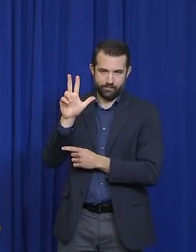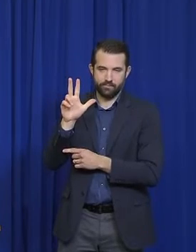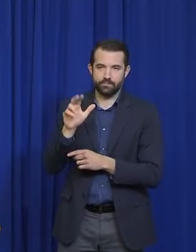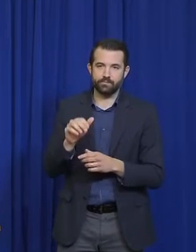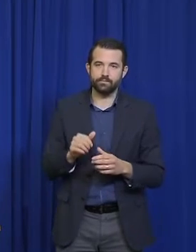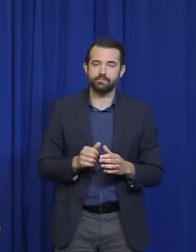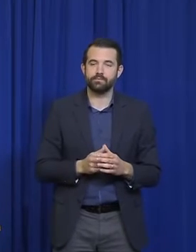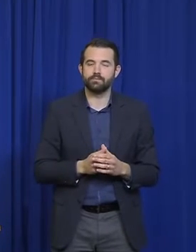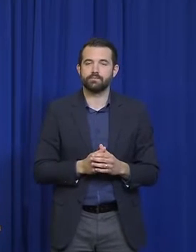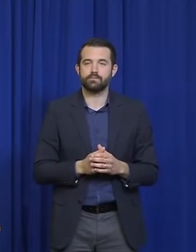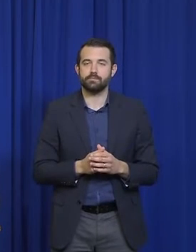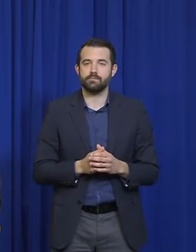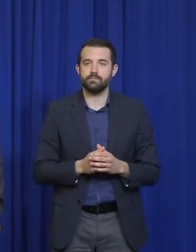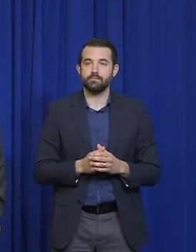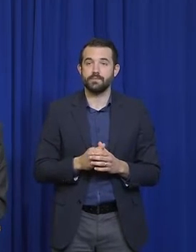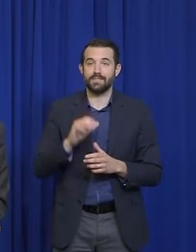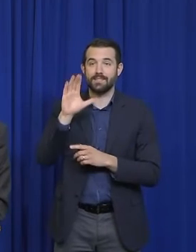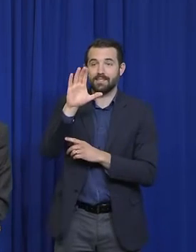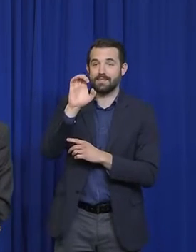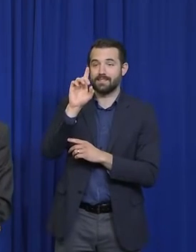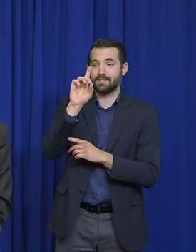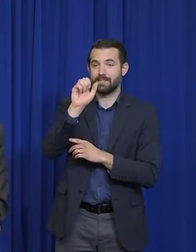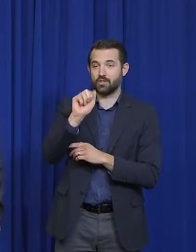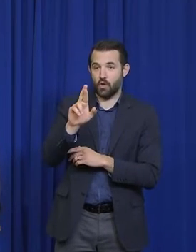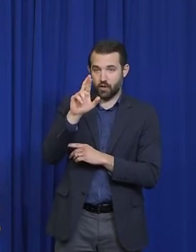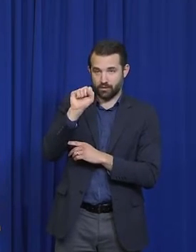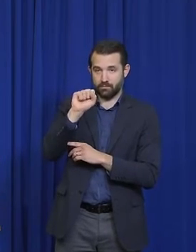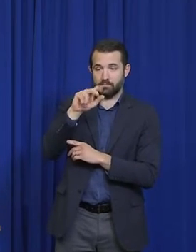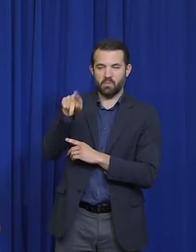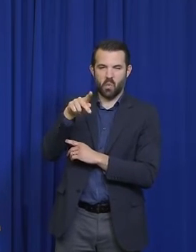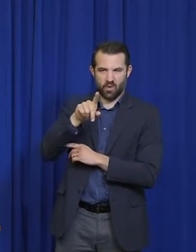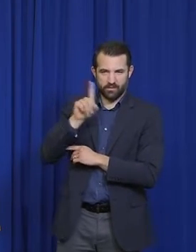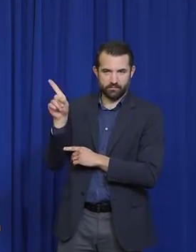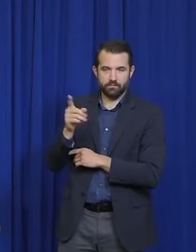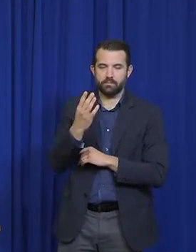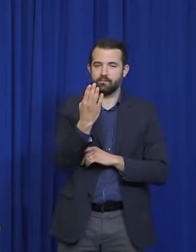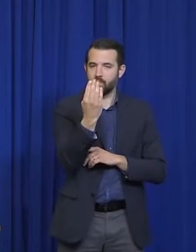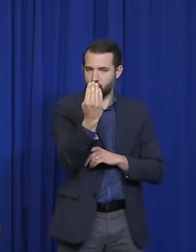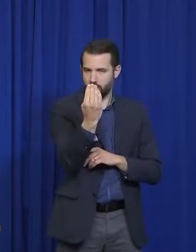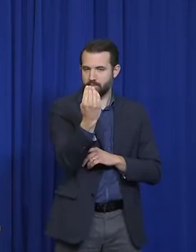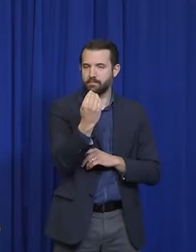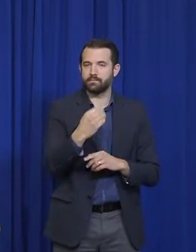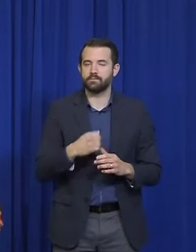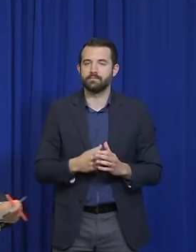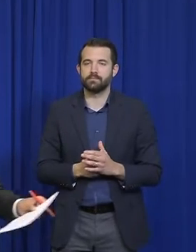staff. And at the Cedars of Portland, 14 residents and staff.